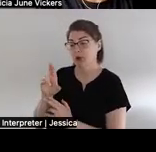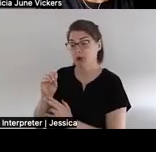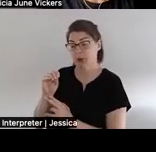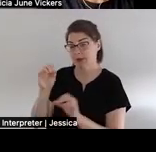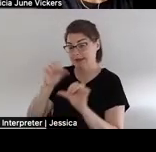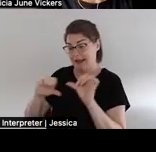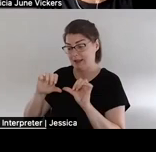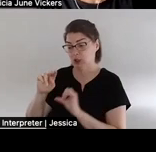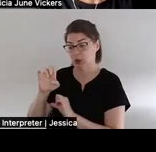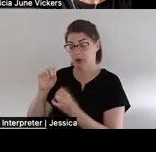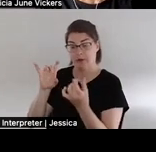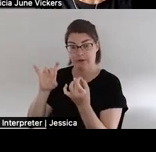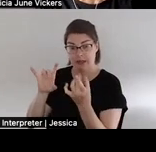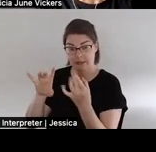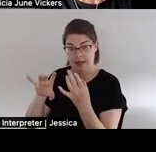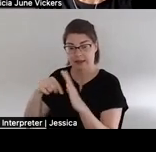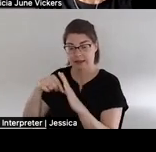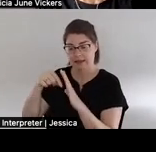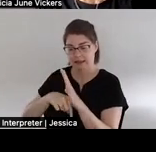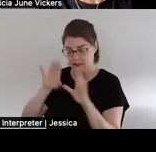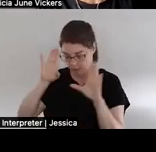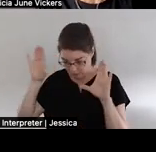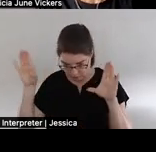feedback and deep brain reorienting